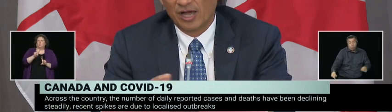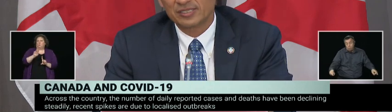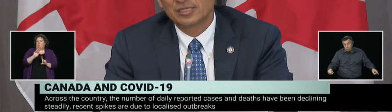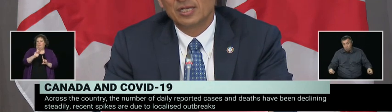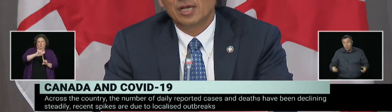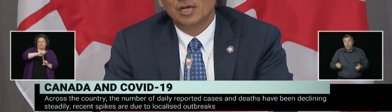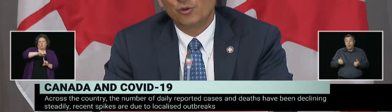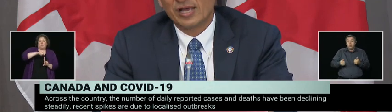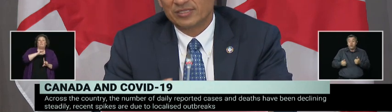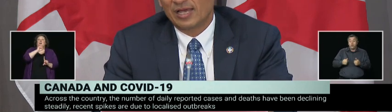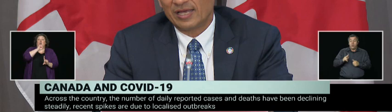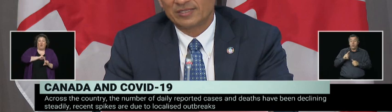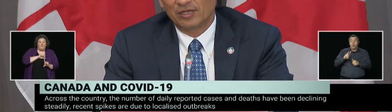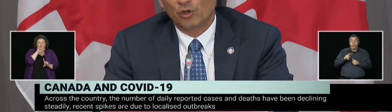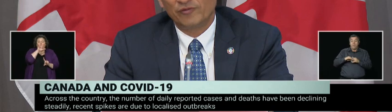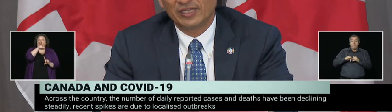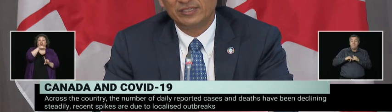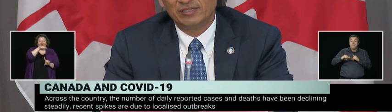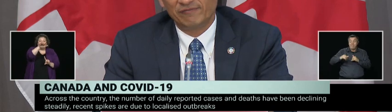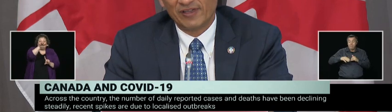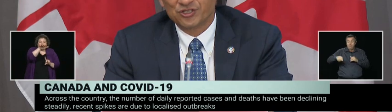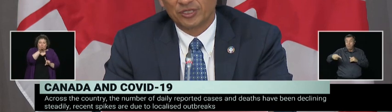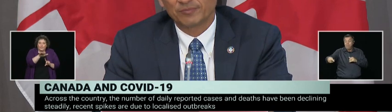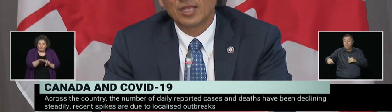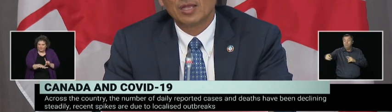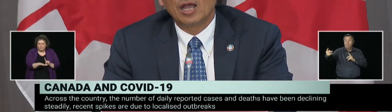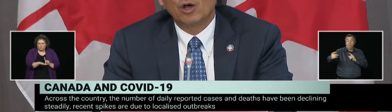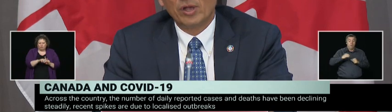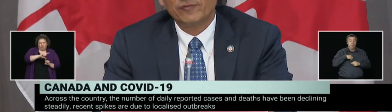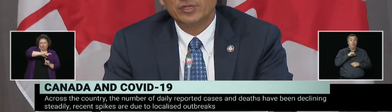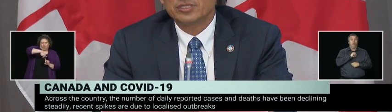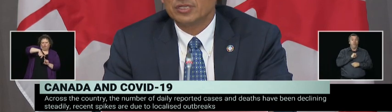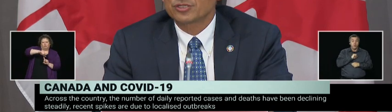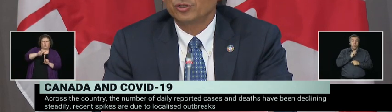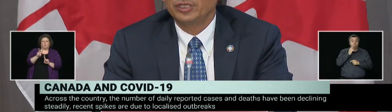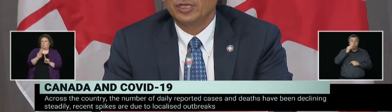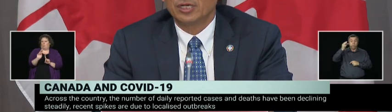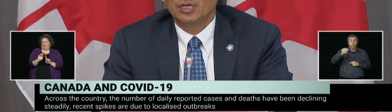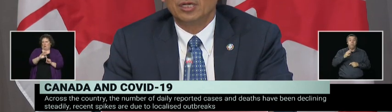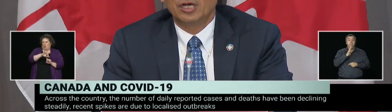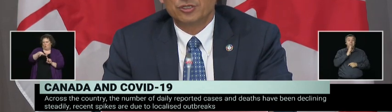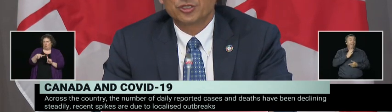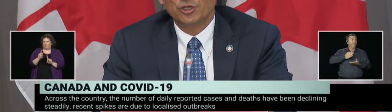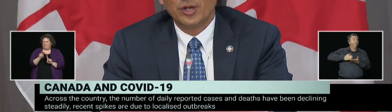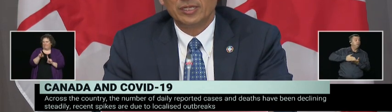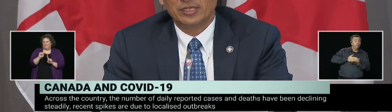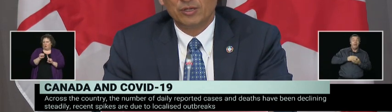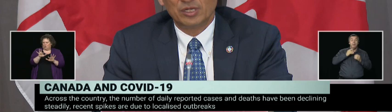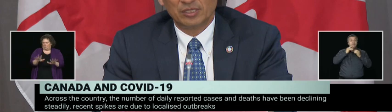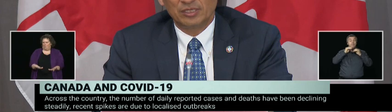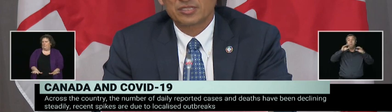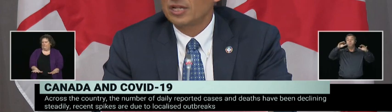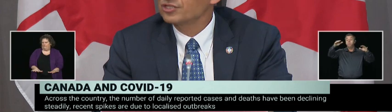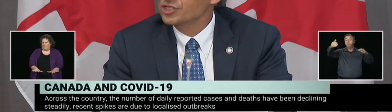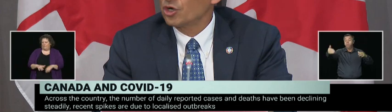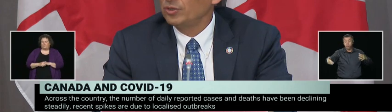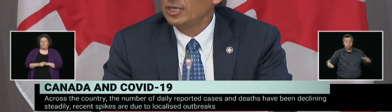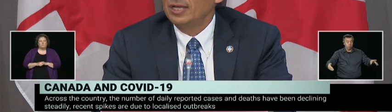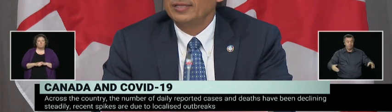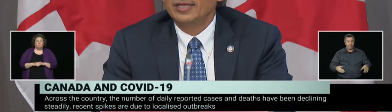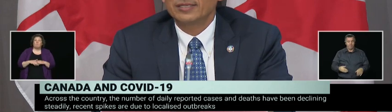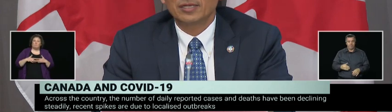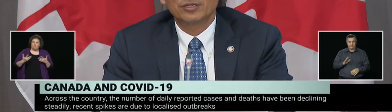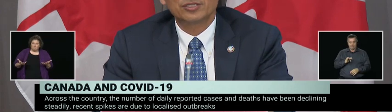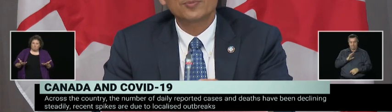sings or talks, who has a COVID-19 infection. However, it's certainly true and the science has